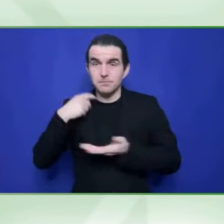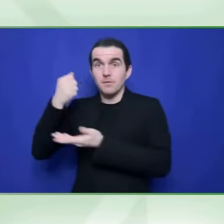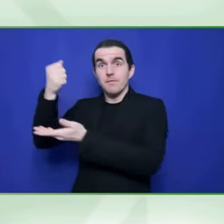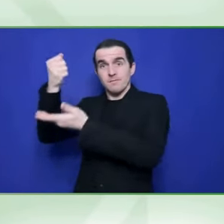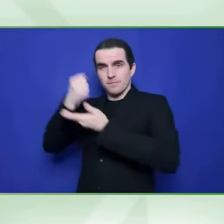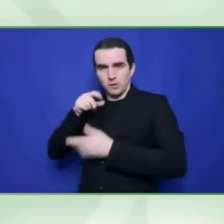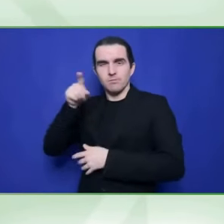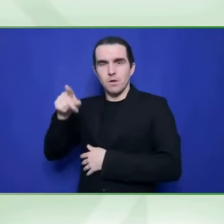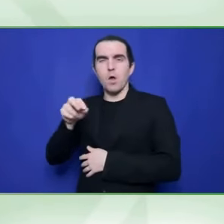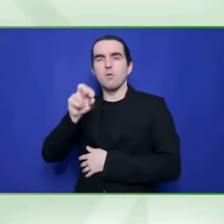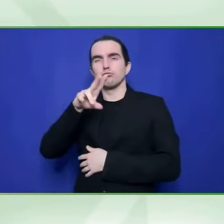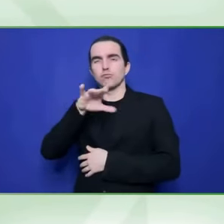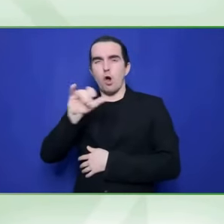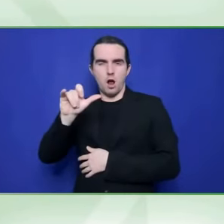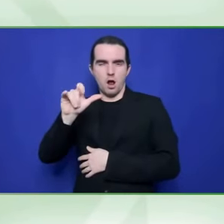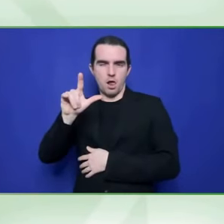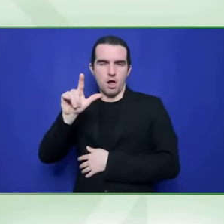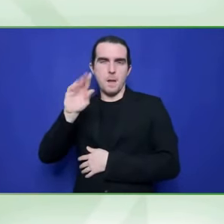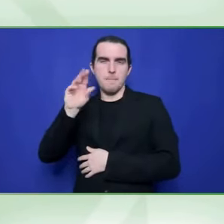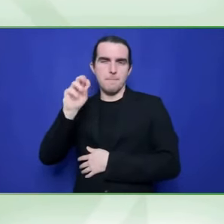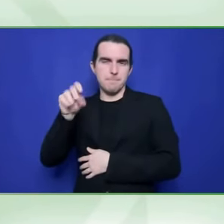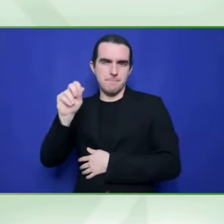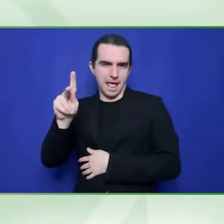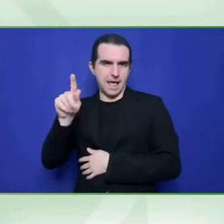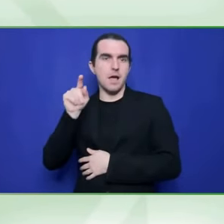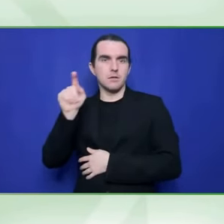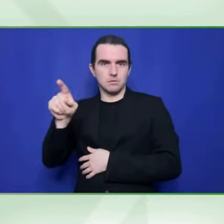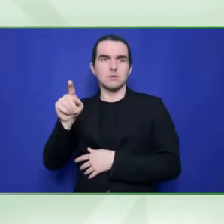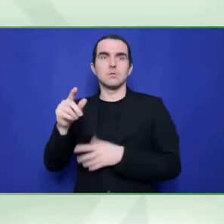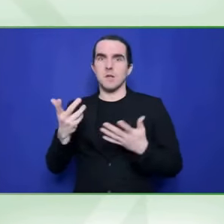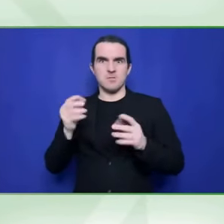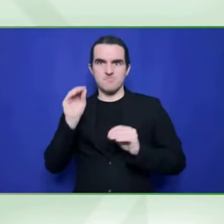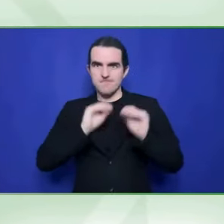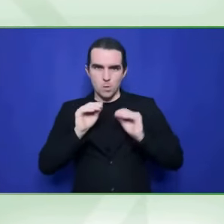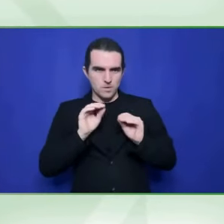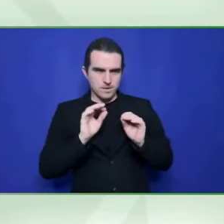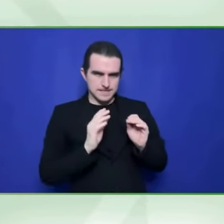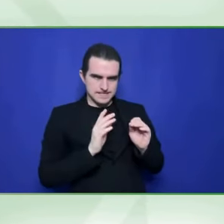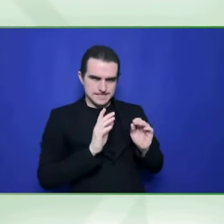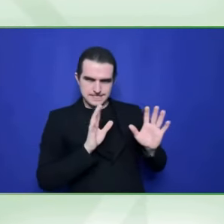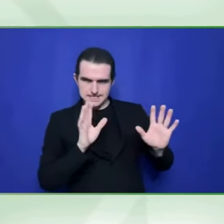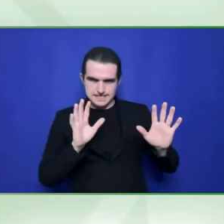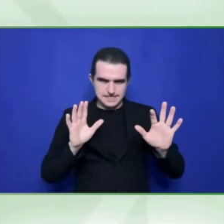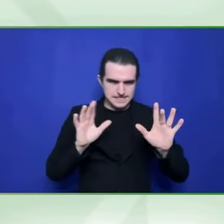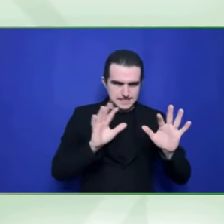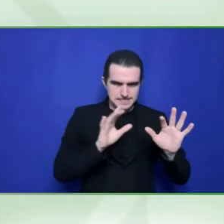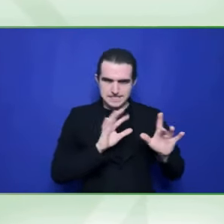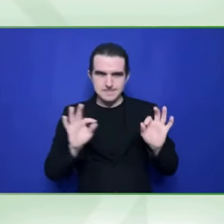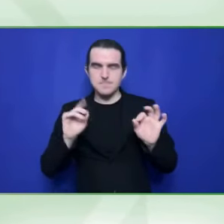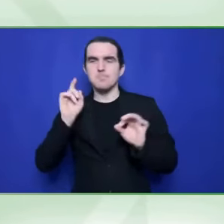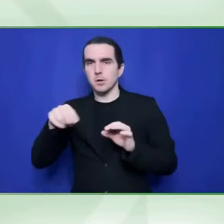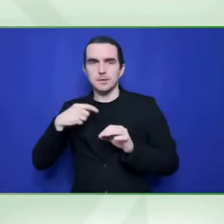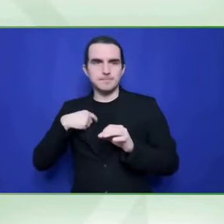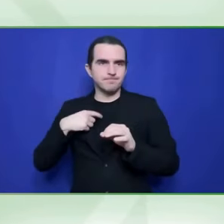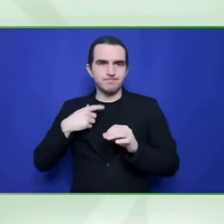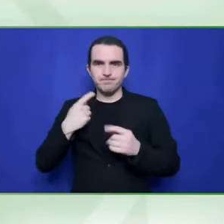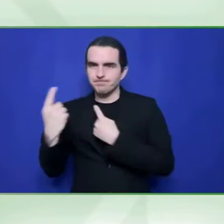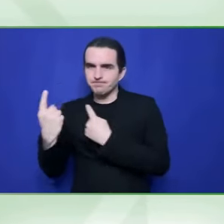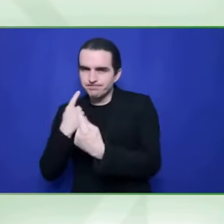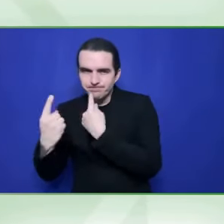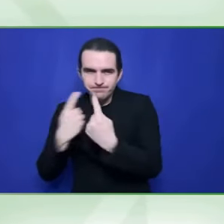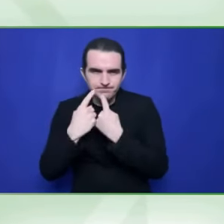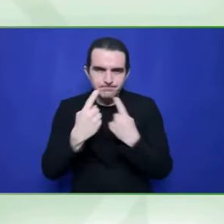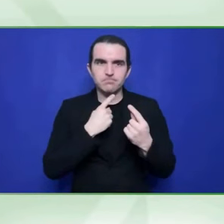like to do is ask the panel what they think can happen, um, so that we get those indicators and we're clear about what we're measuring,